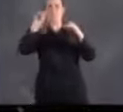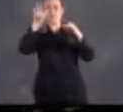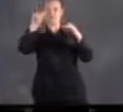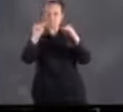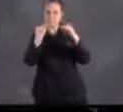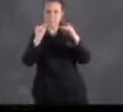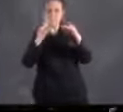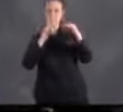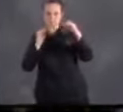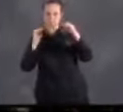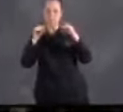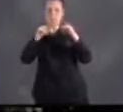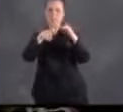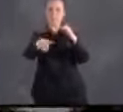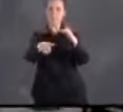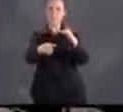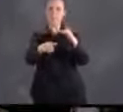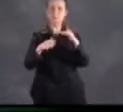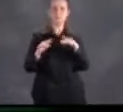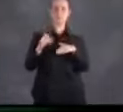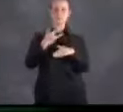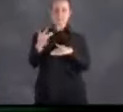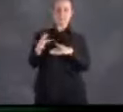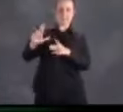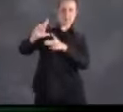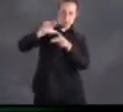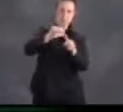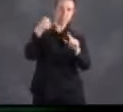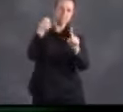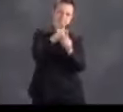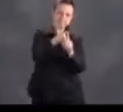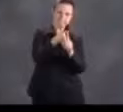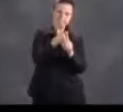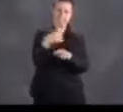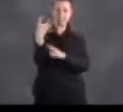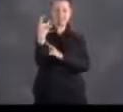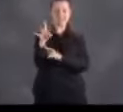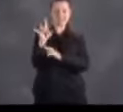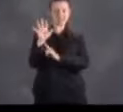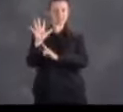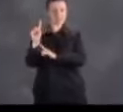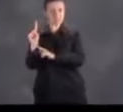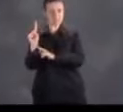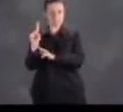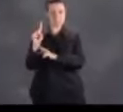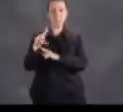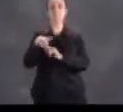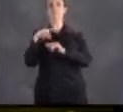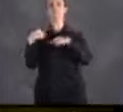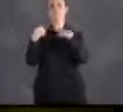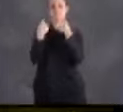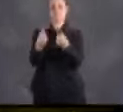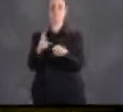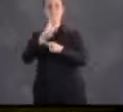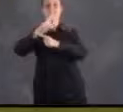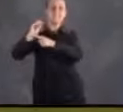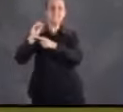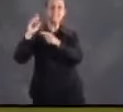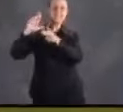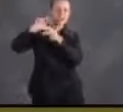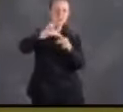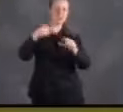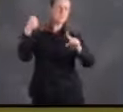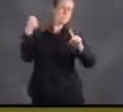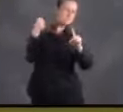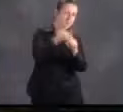hurricane landing zone. Since 1851, more than 60 hurricanes have struck the Texas Gulf